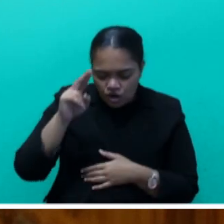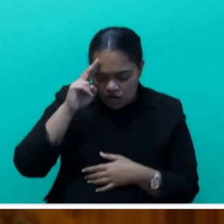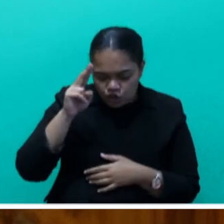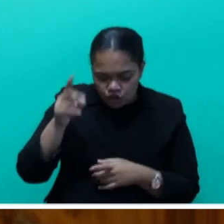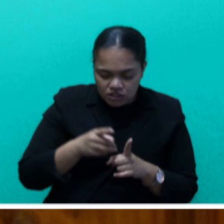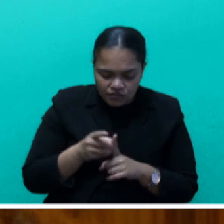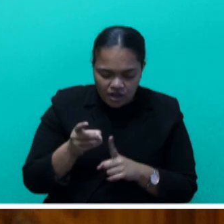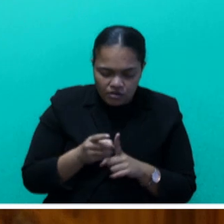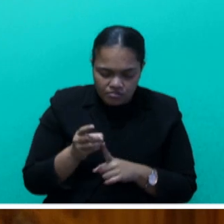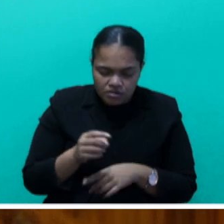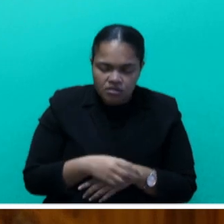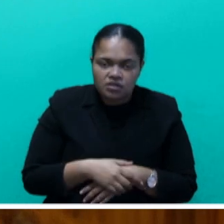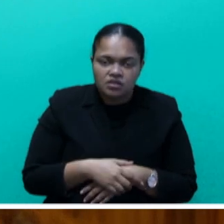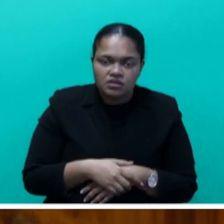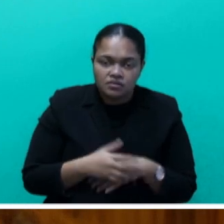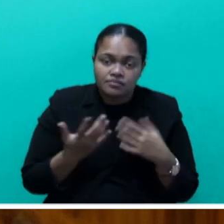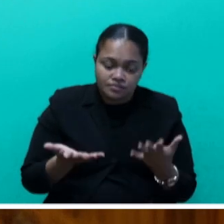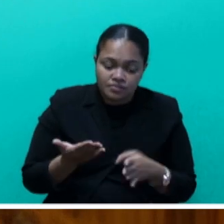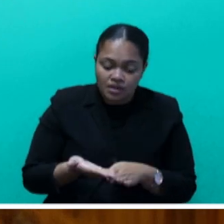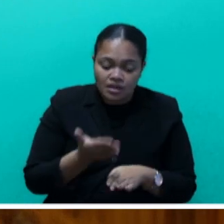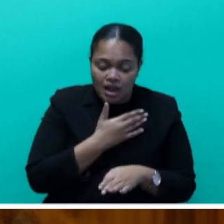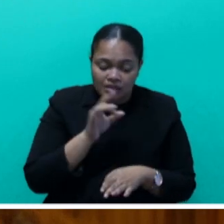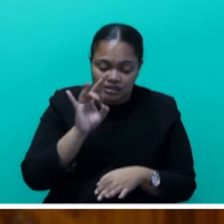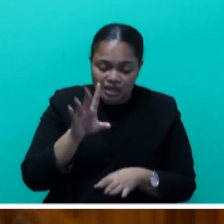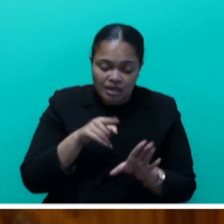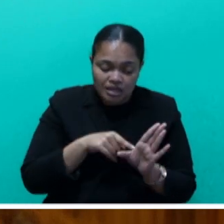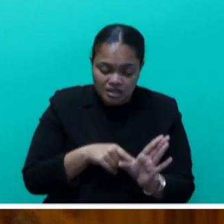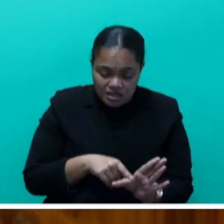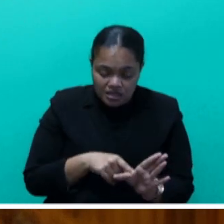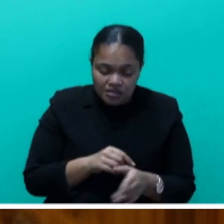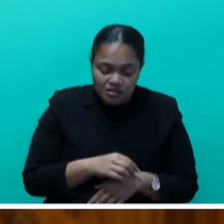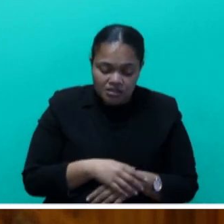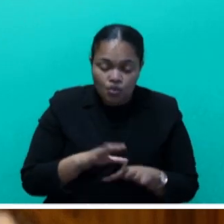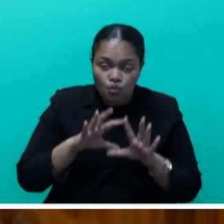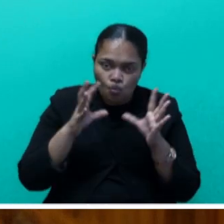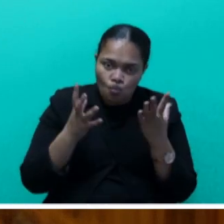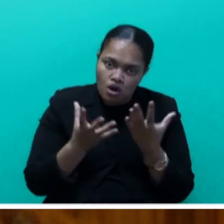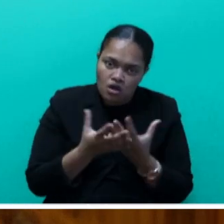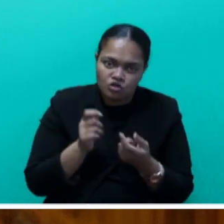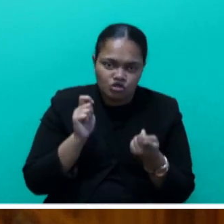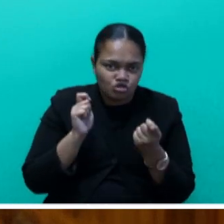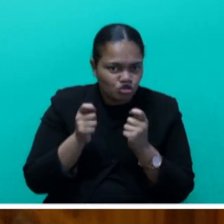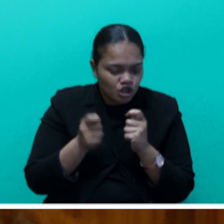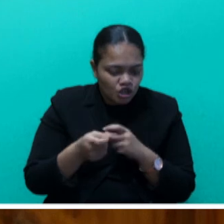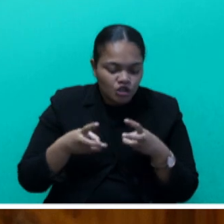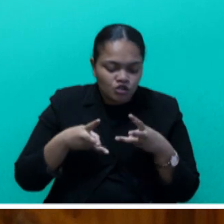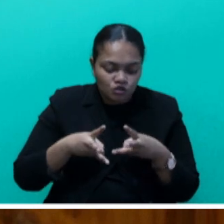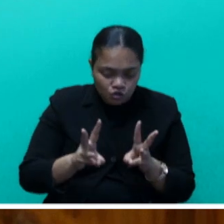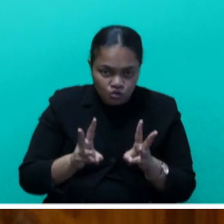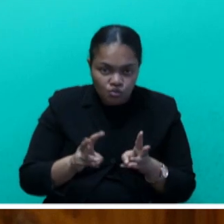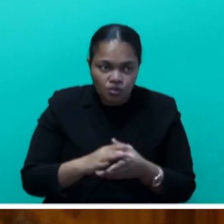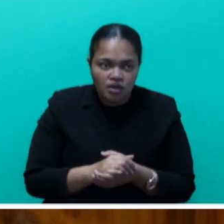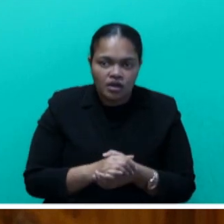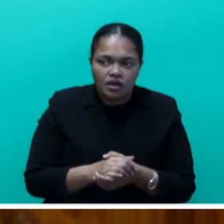In fact, over the last 10 years, the world has changed in a way that makes our culture